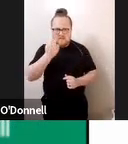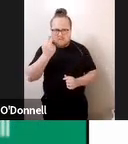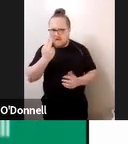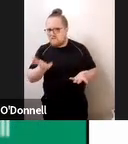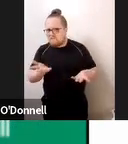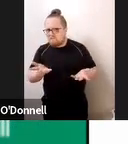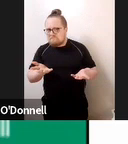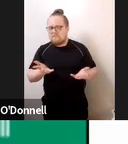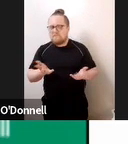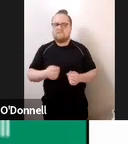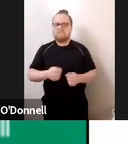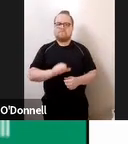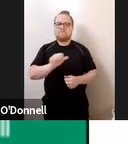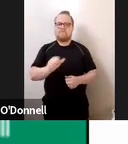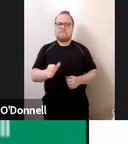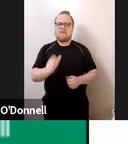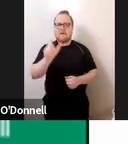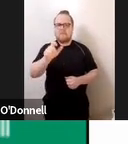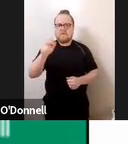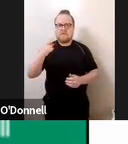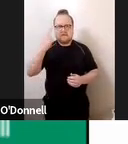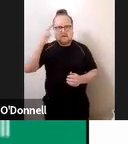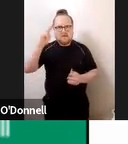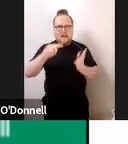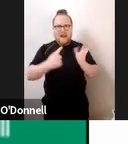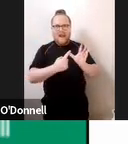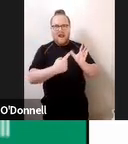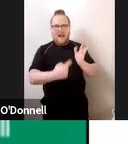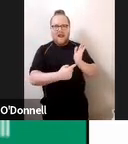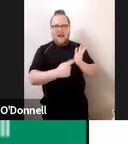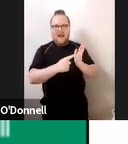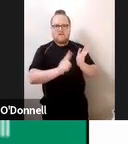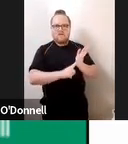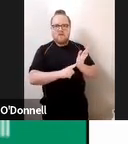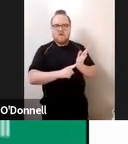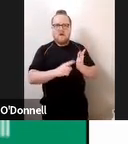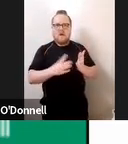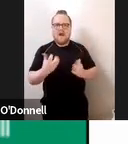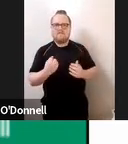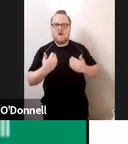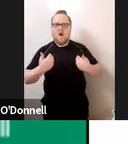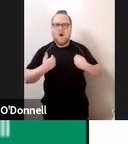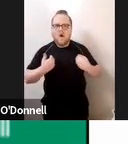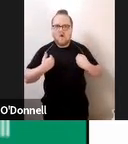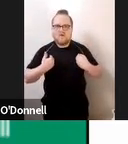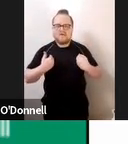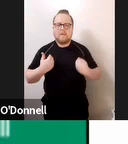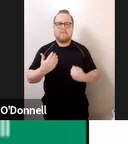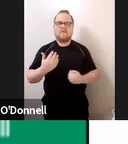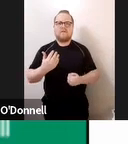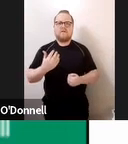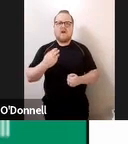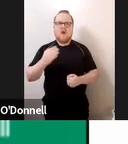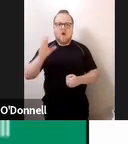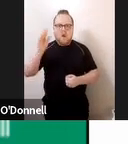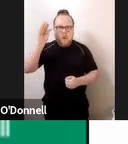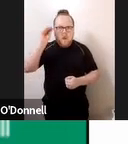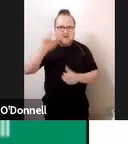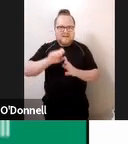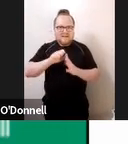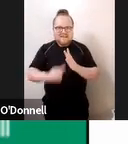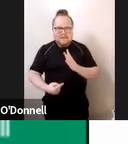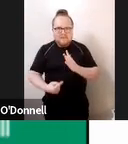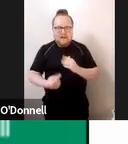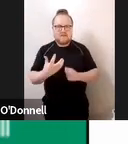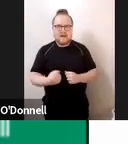he has autism and learning disabilities he has difficulties with speech and prefers to use macaton he lost